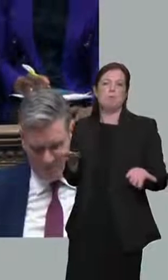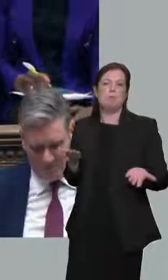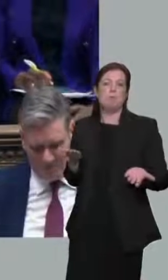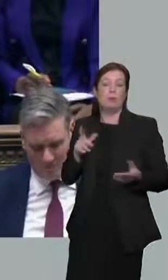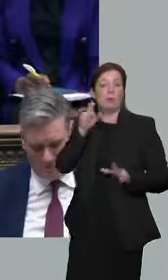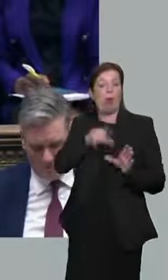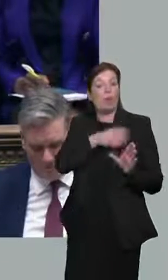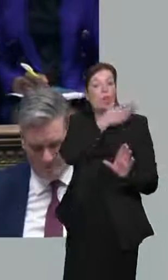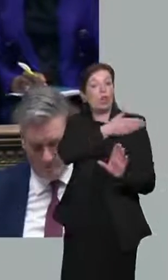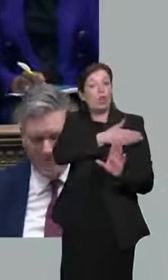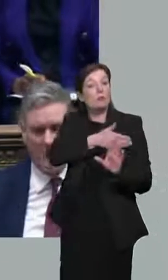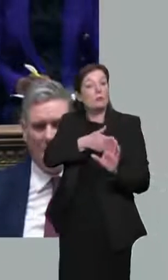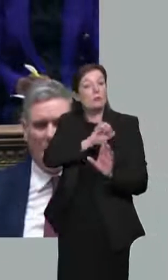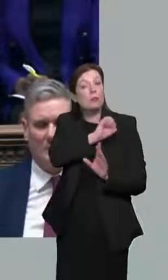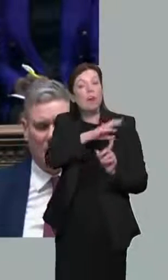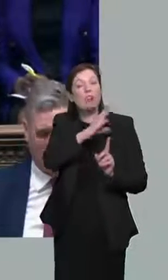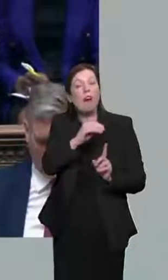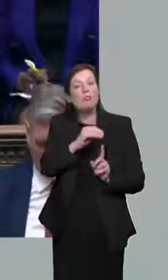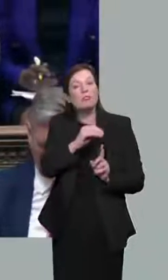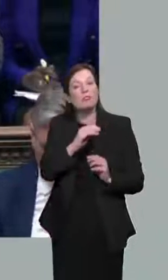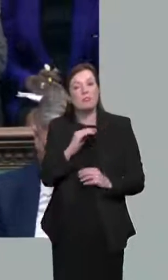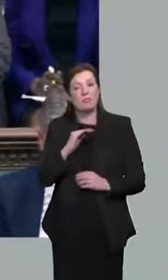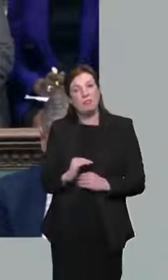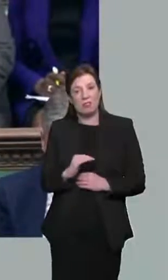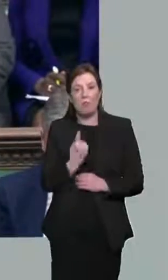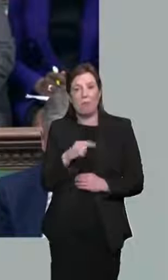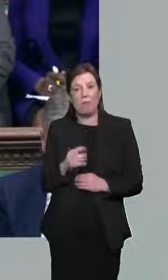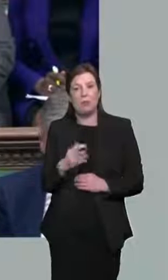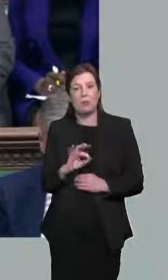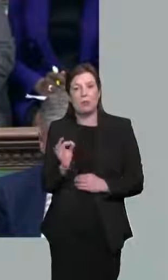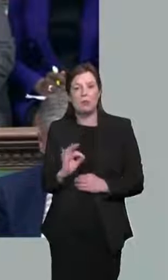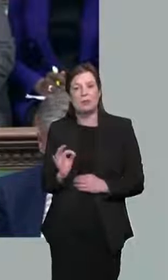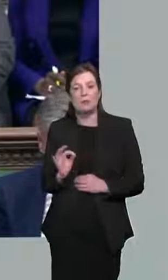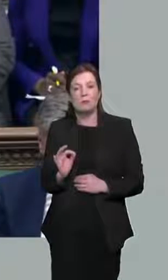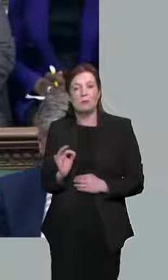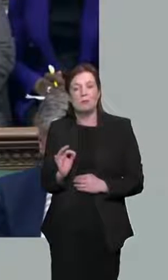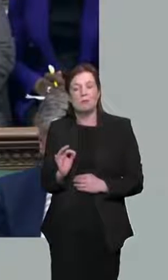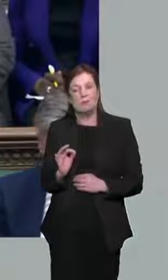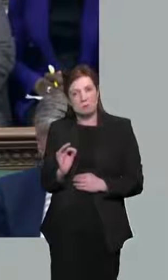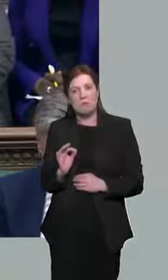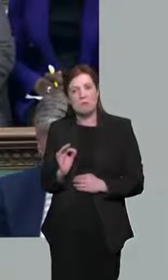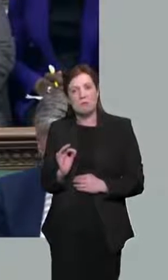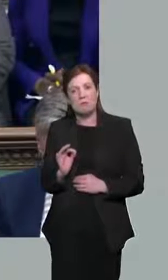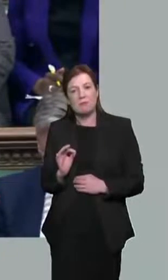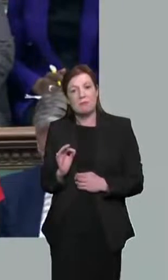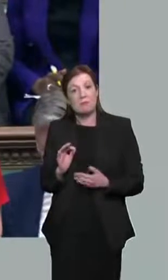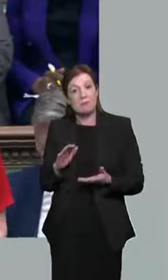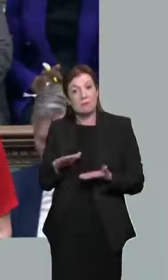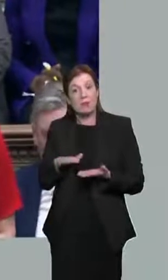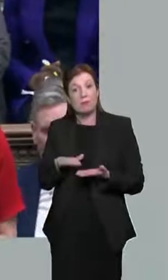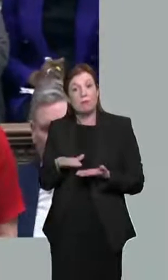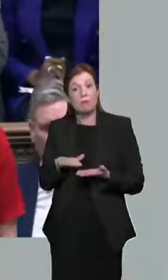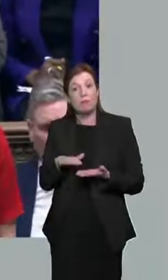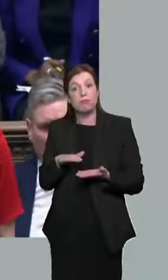last 12 years of the Conservatives, it's averaged 1.5 per cent. And now we know that growth has been